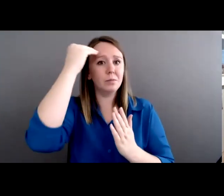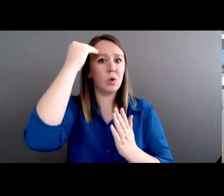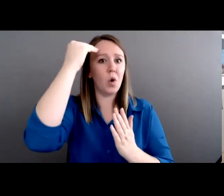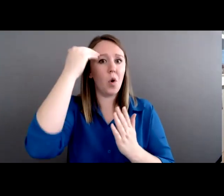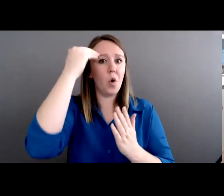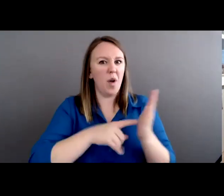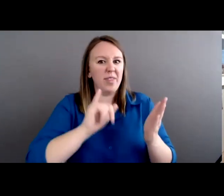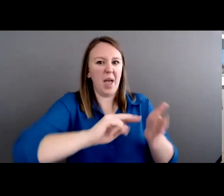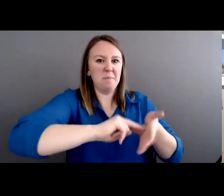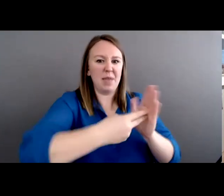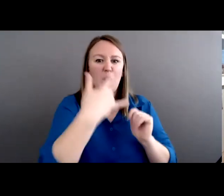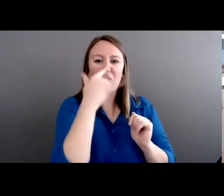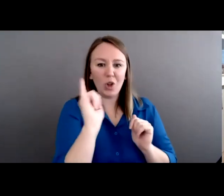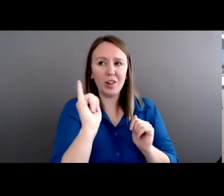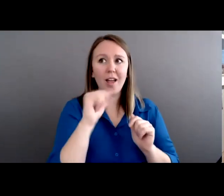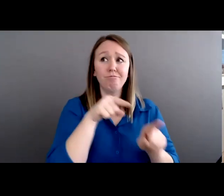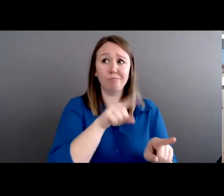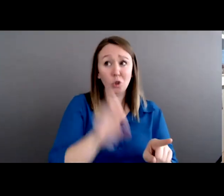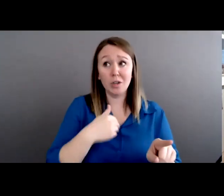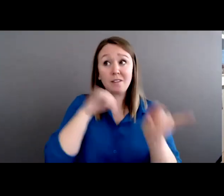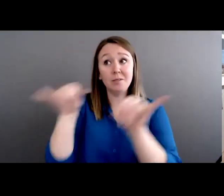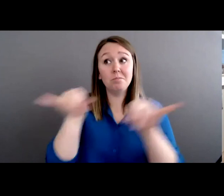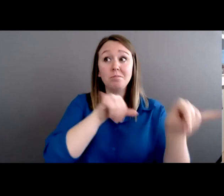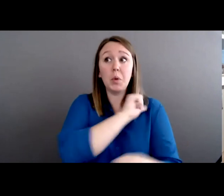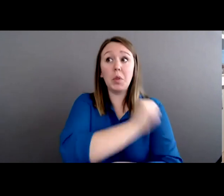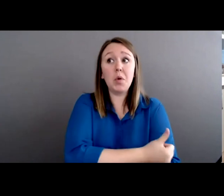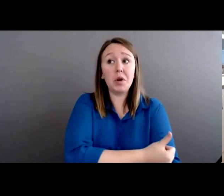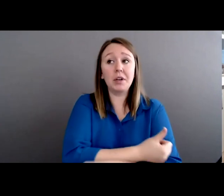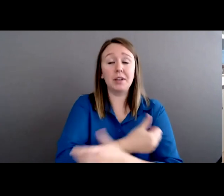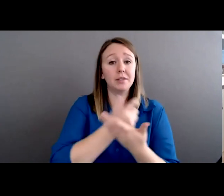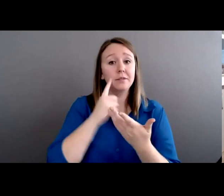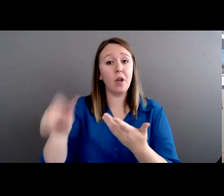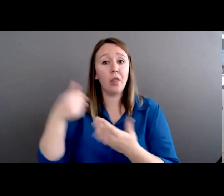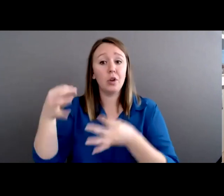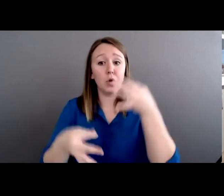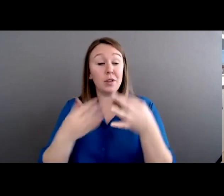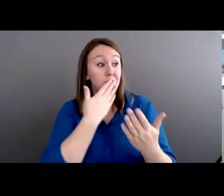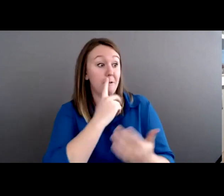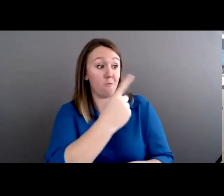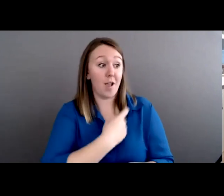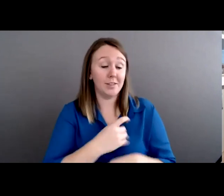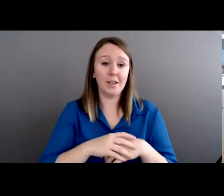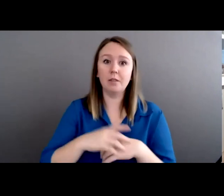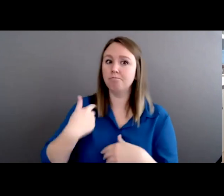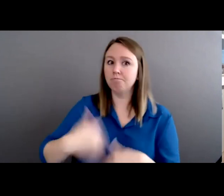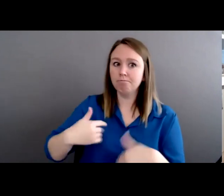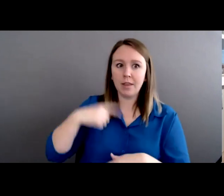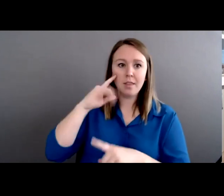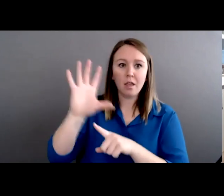authority that any other court has. So that's where we are right now. Thank you for asking that. I think that's a phenomenal question. And actually, the